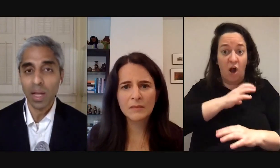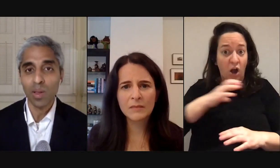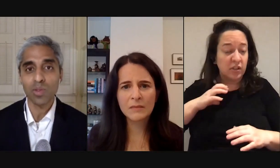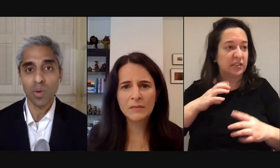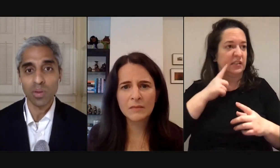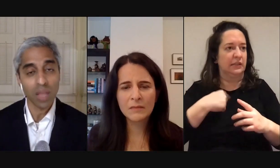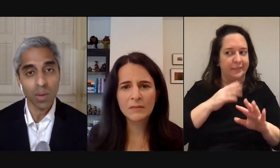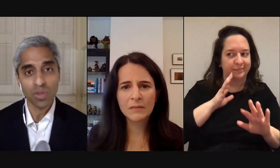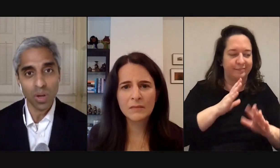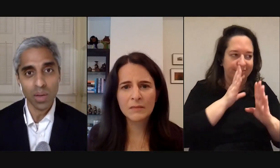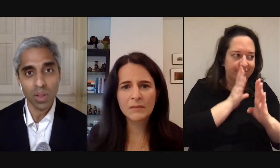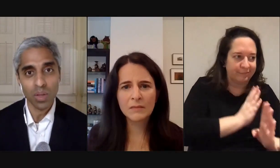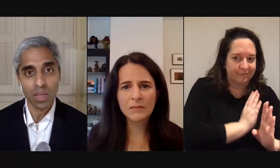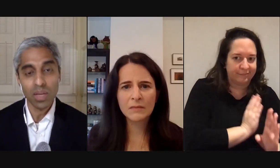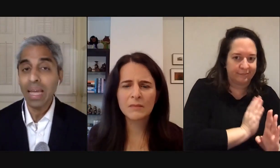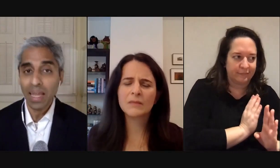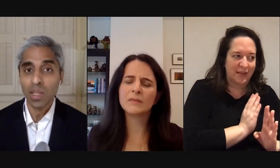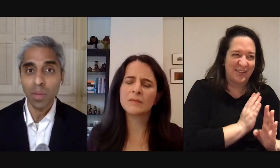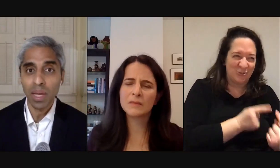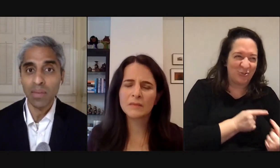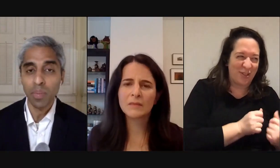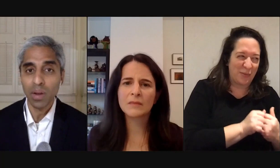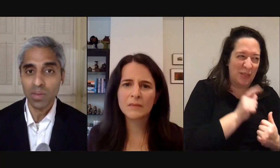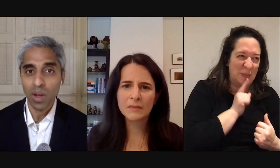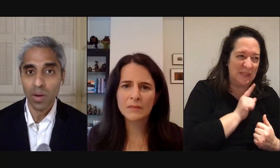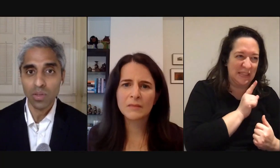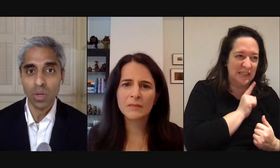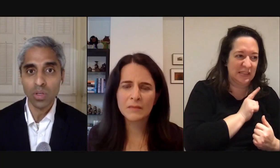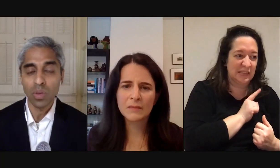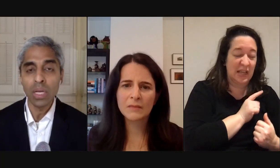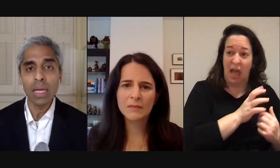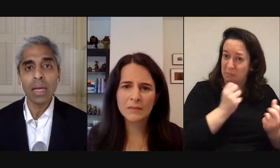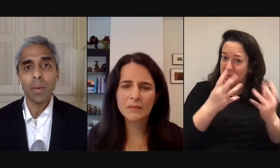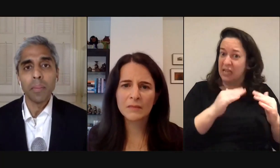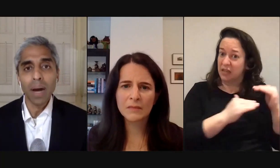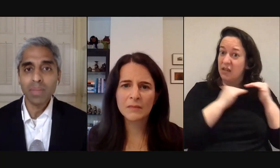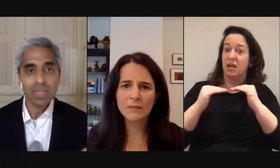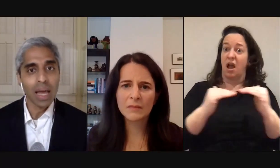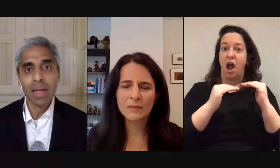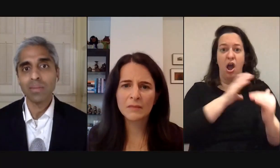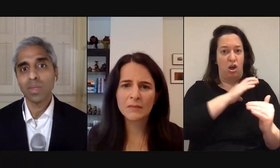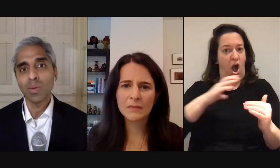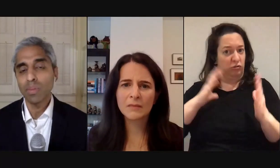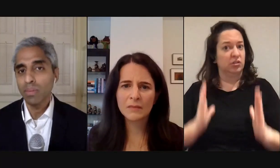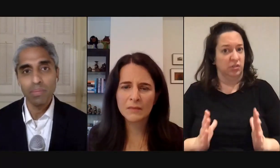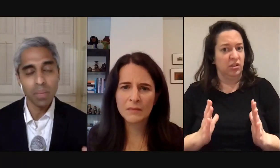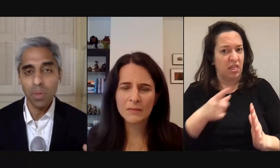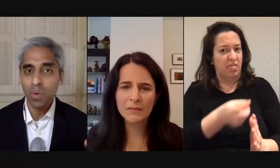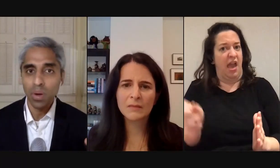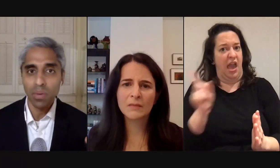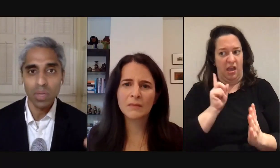tones behind closed doors that they were struggling with loneliness and they knew that many of their peers in Congress were too moms and dads you know